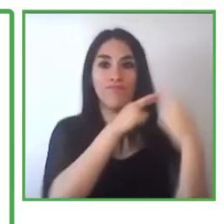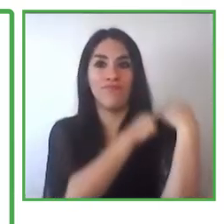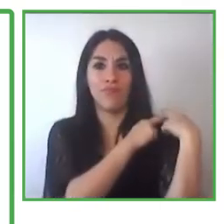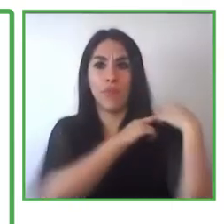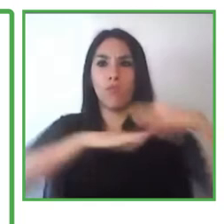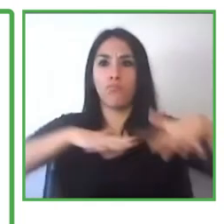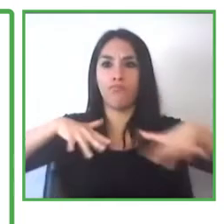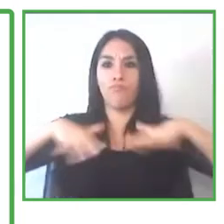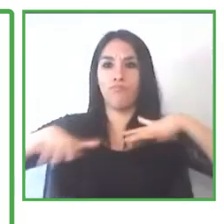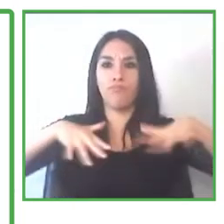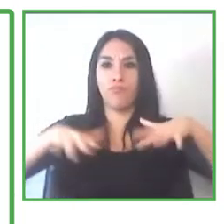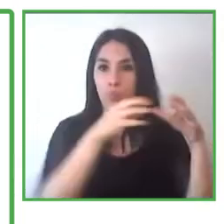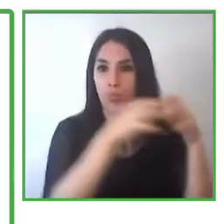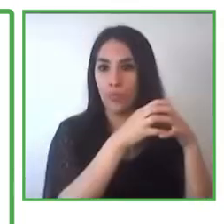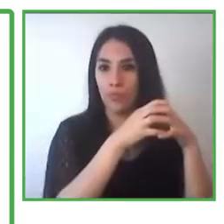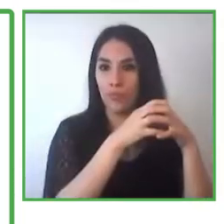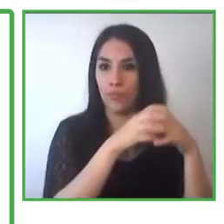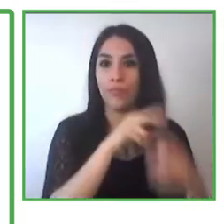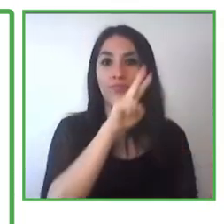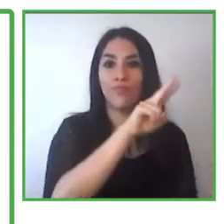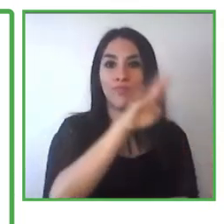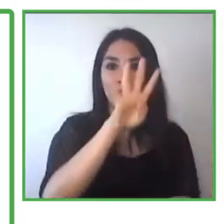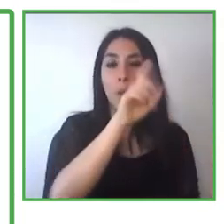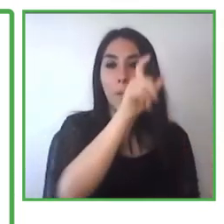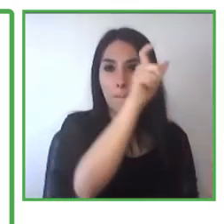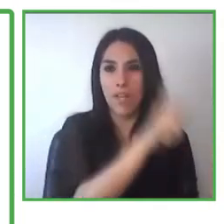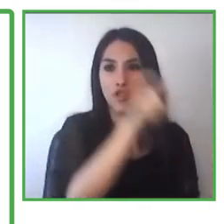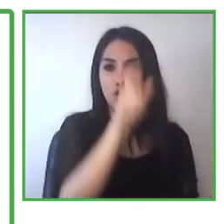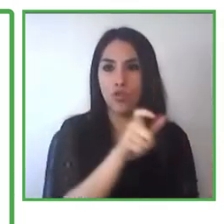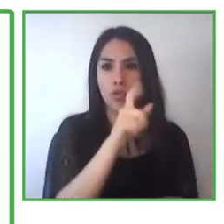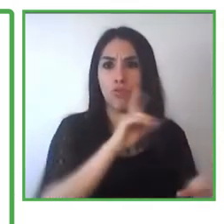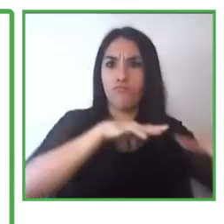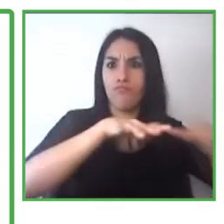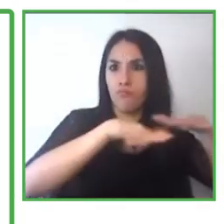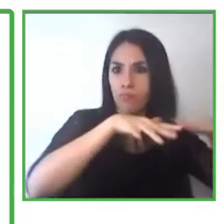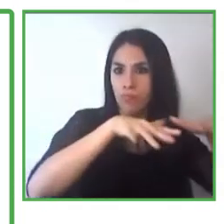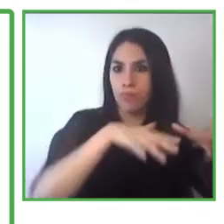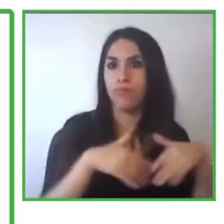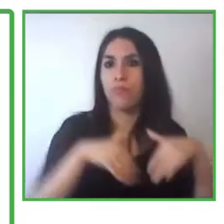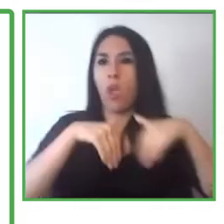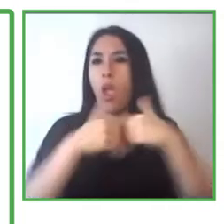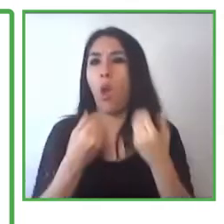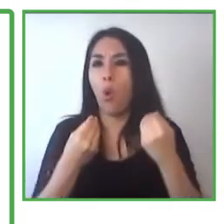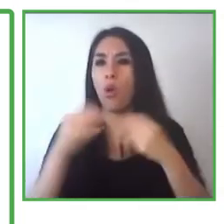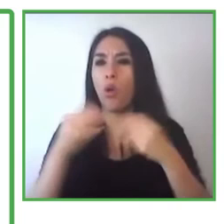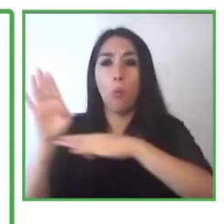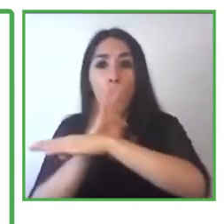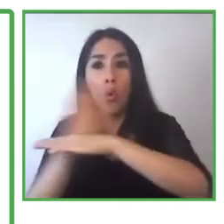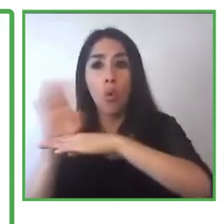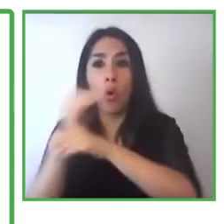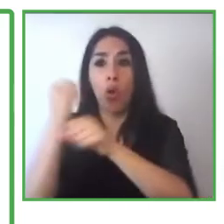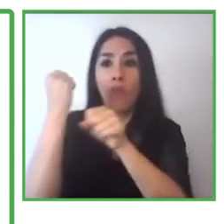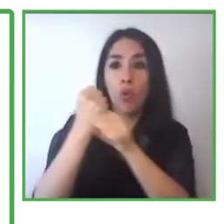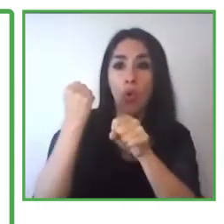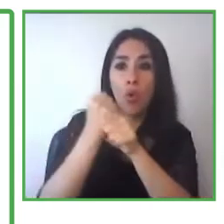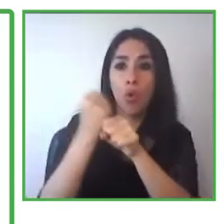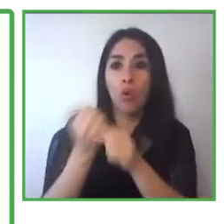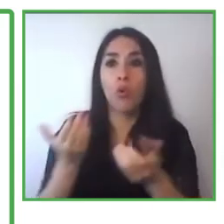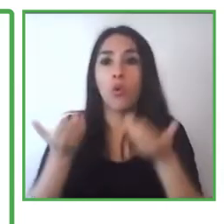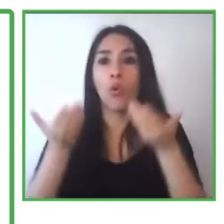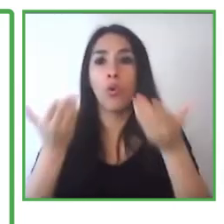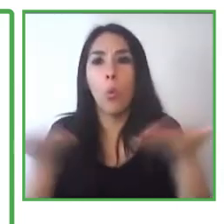activities of their group are going to work in a shared way. And they can share work and training programs